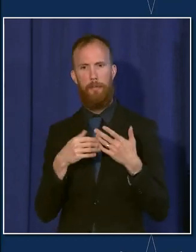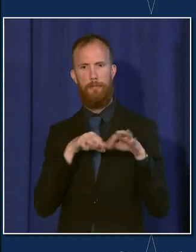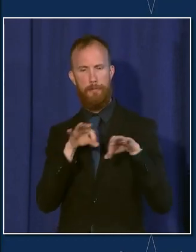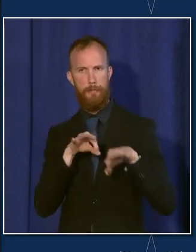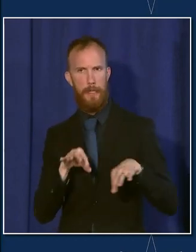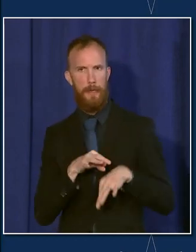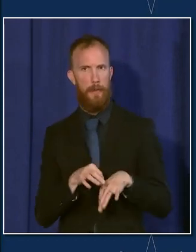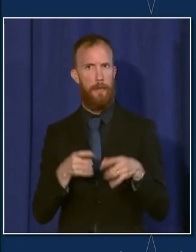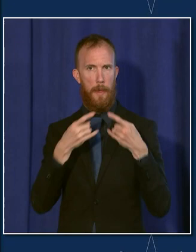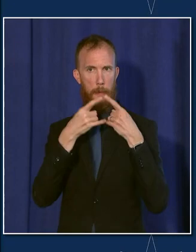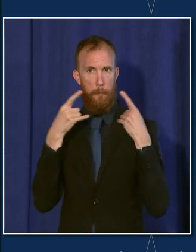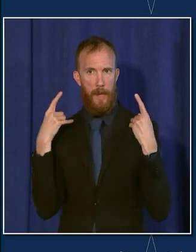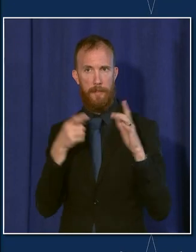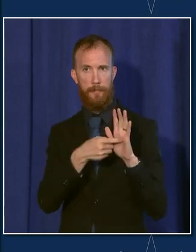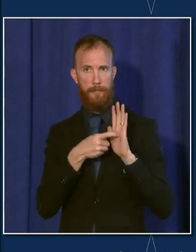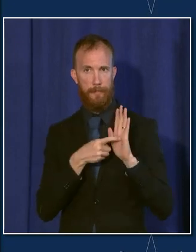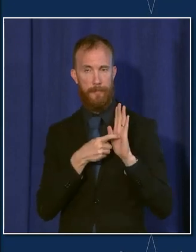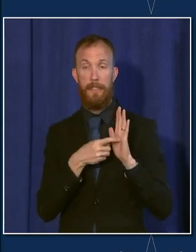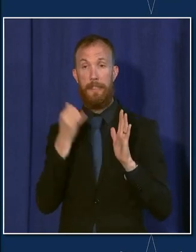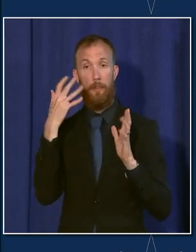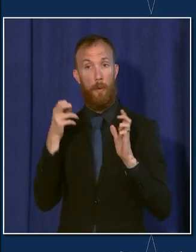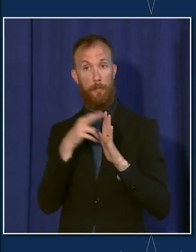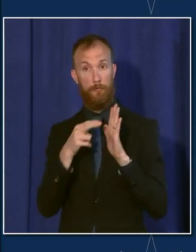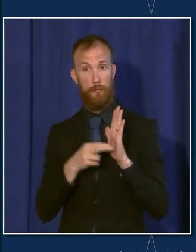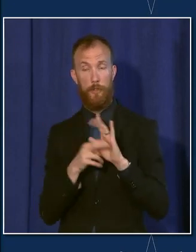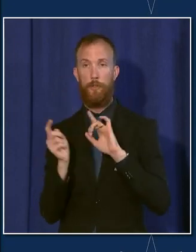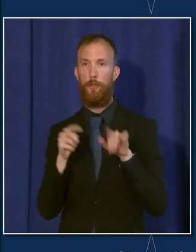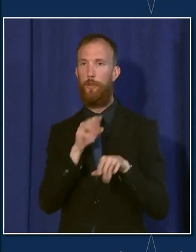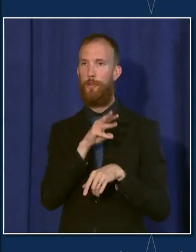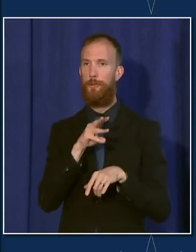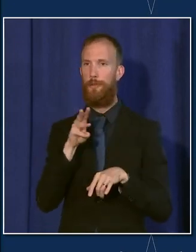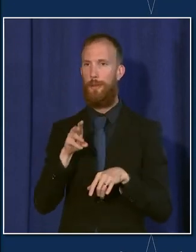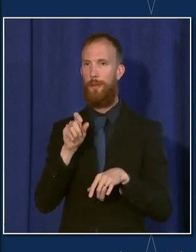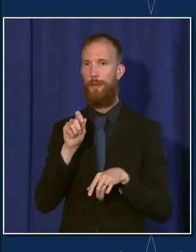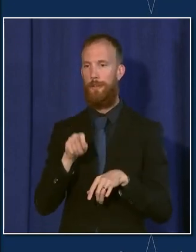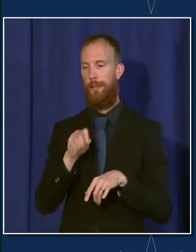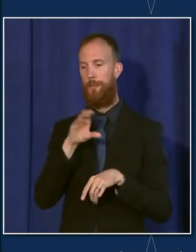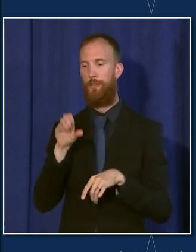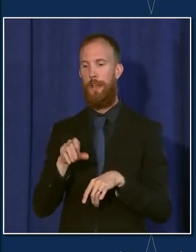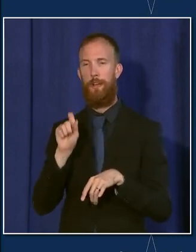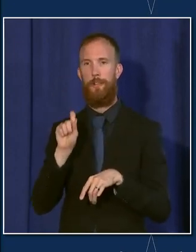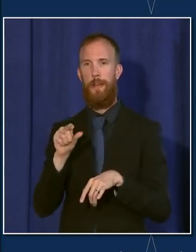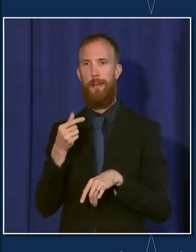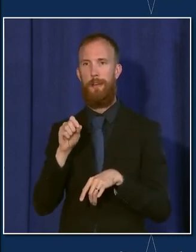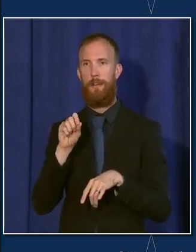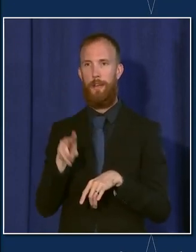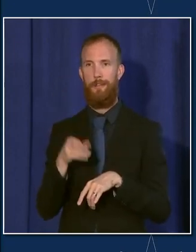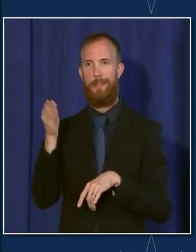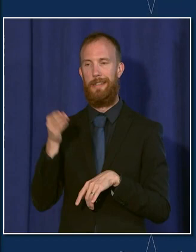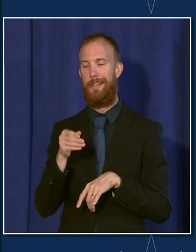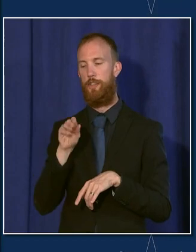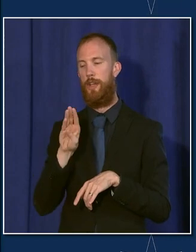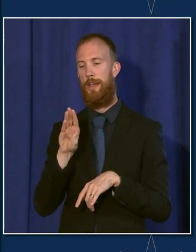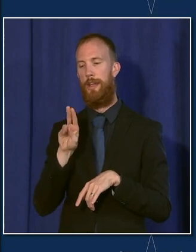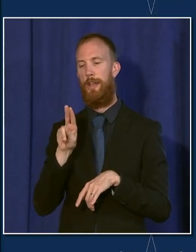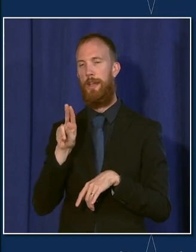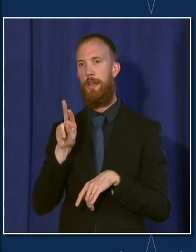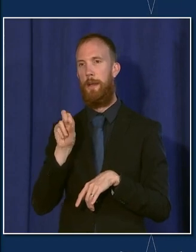for the webinars, please visit www.chicago.gov backslash business education.